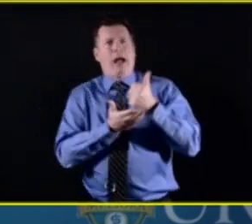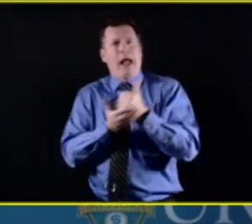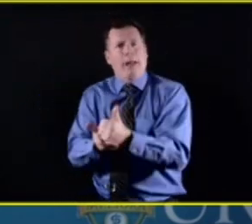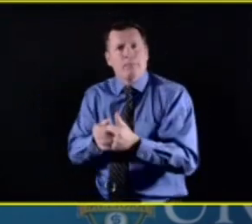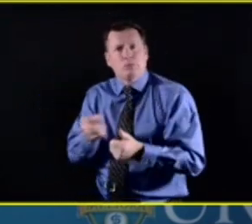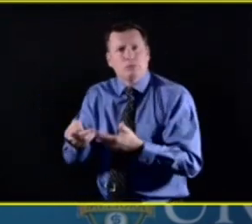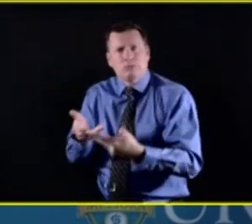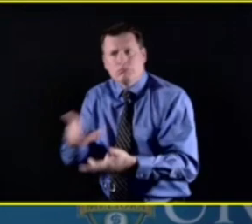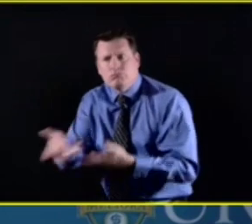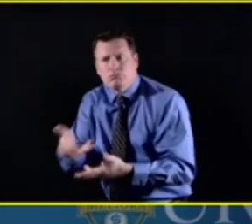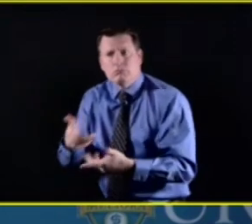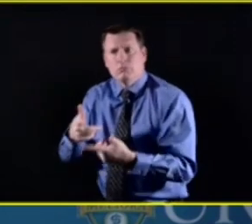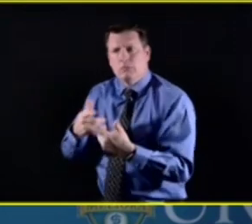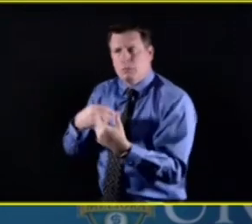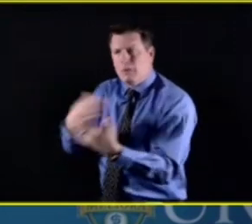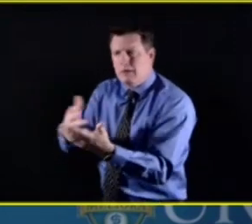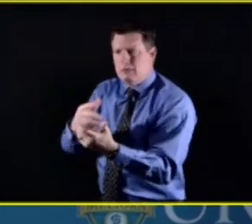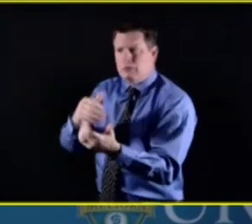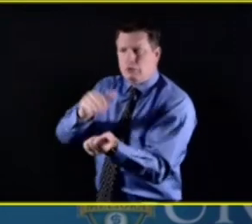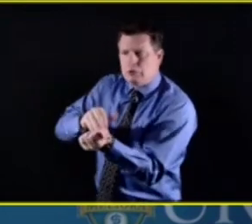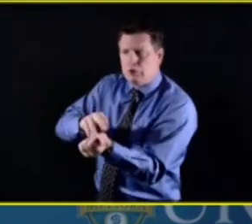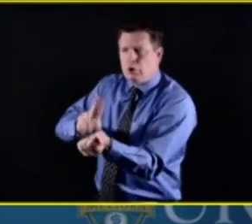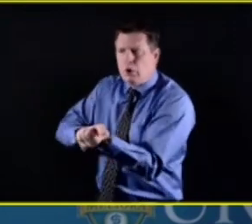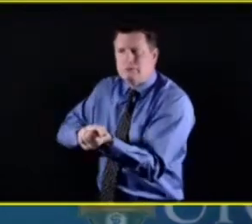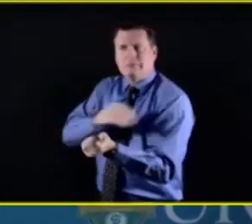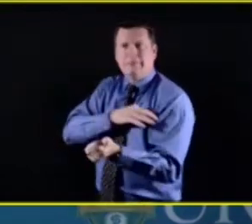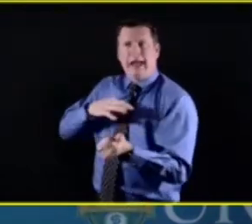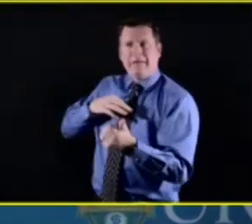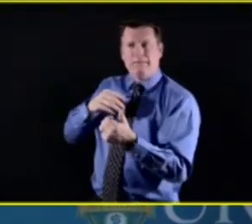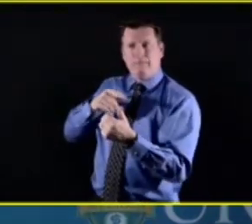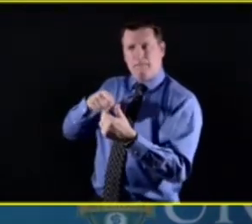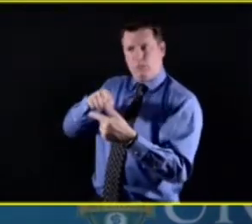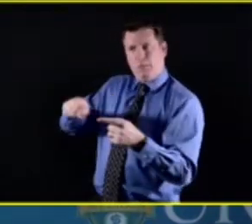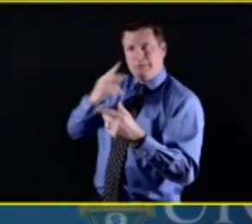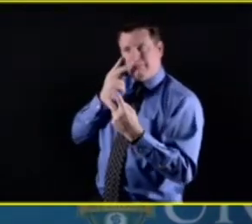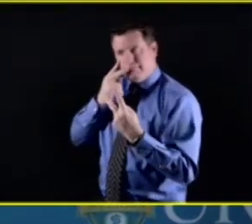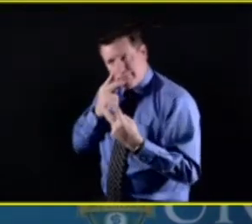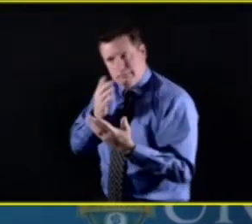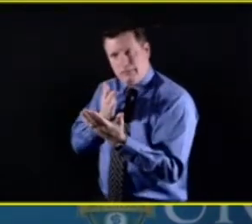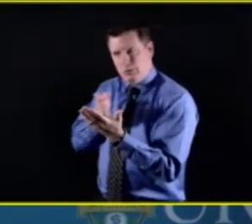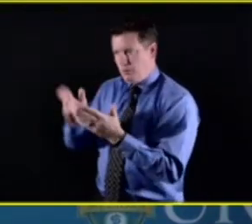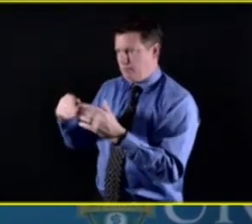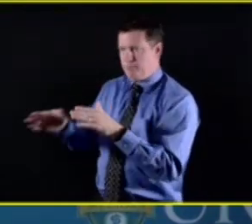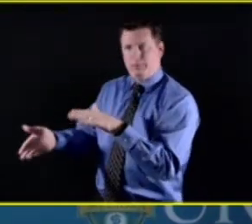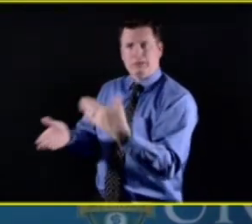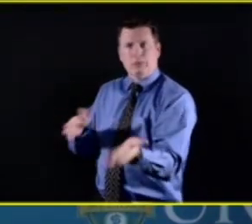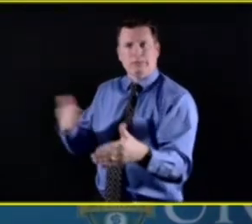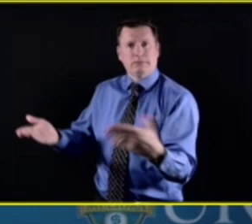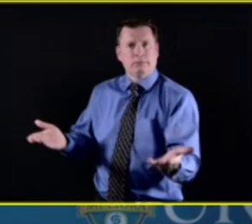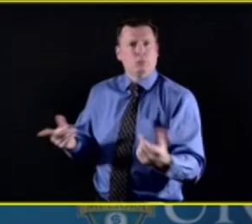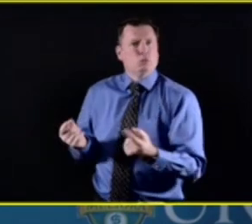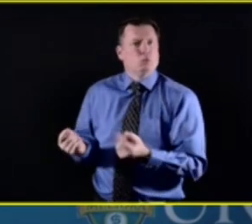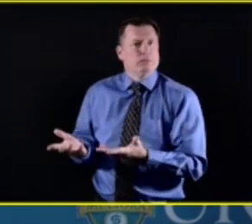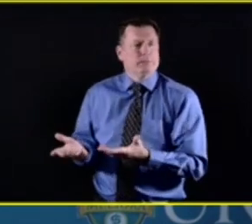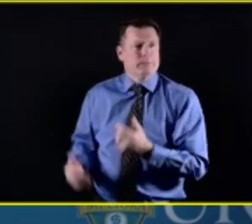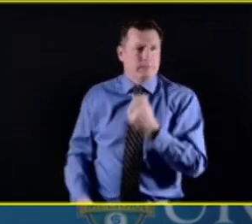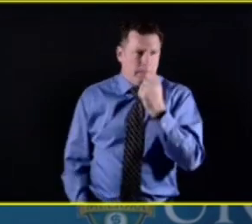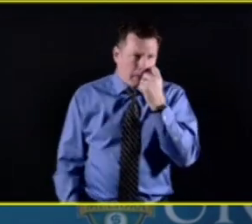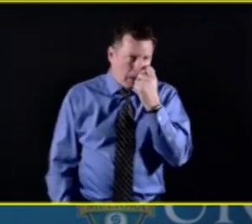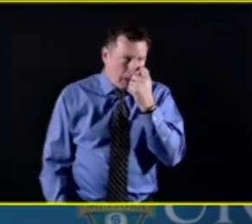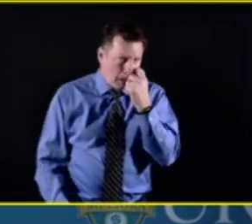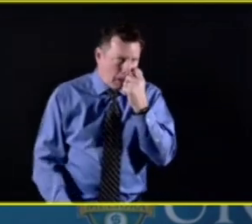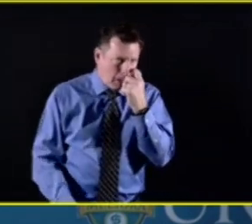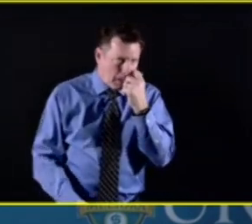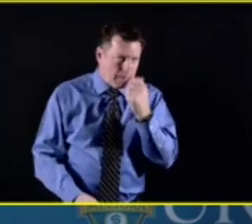Well, Tyler, I feel like I should probably jump in there first. I think we should help answer that question offline because there are quite a few